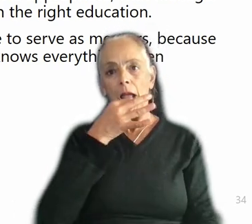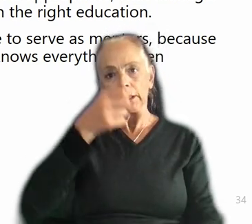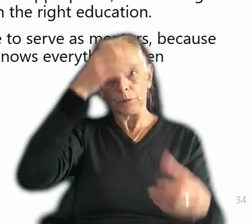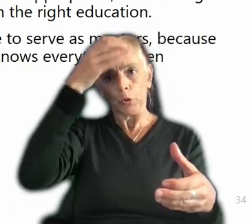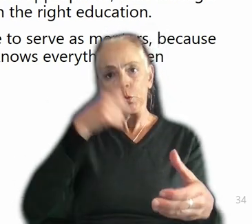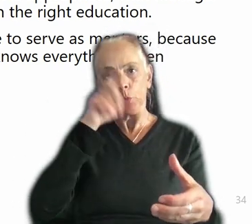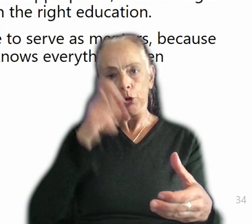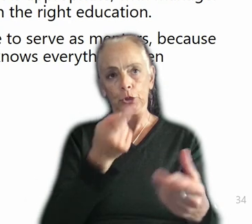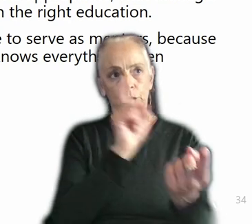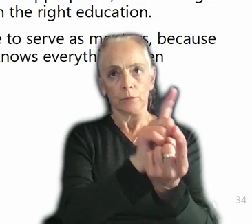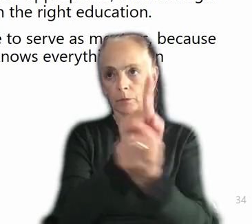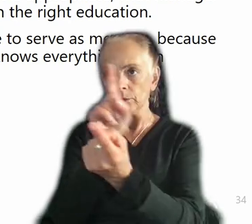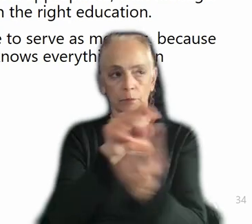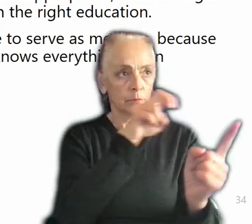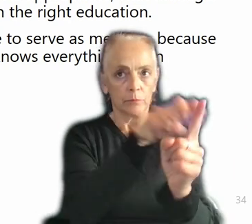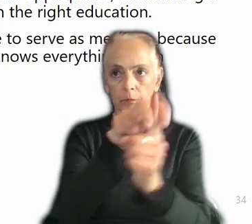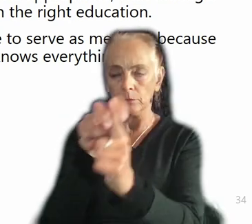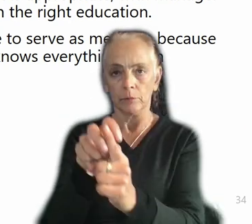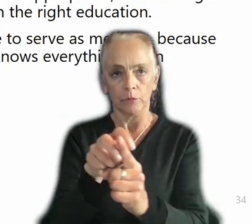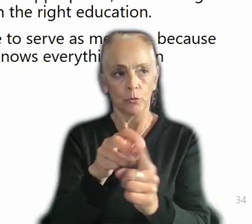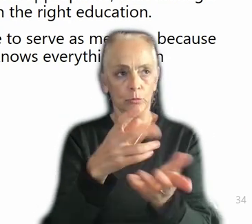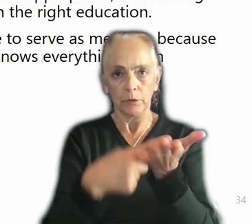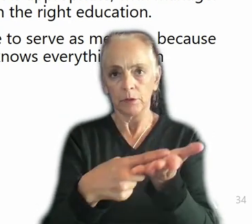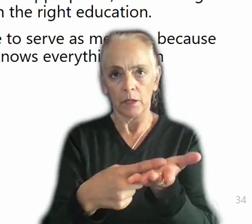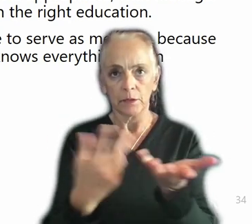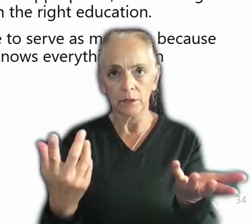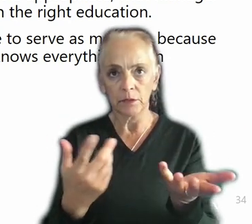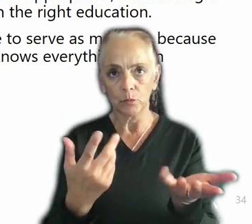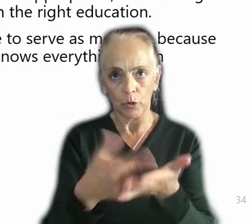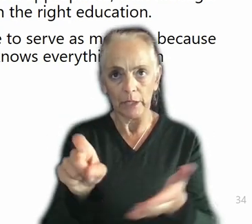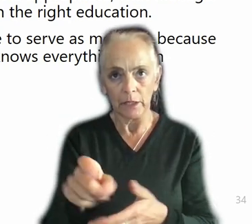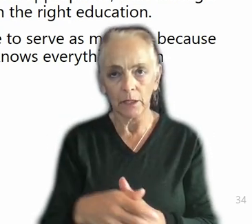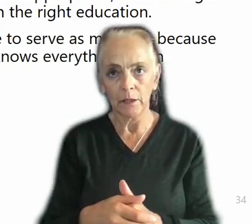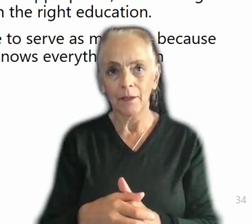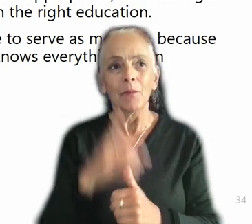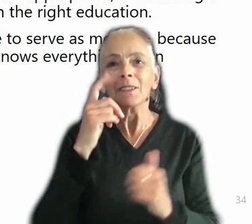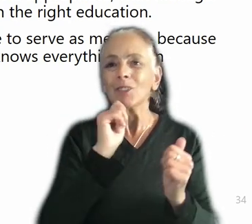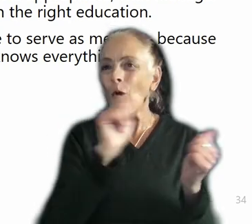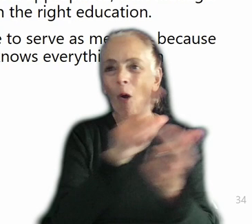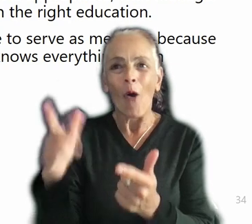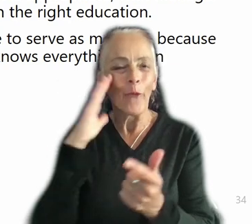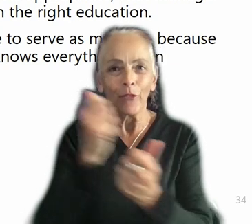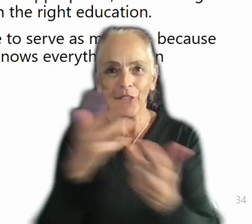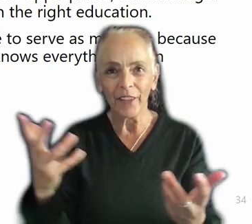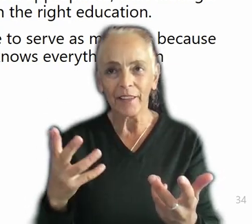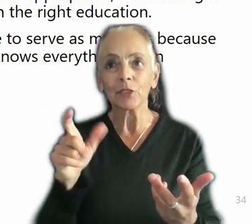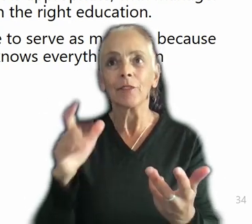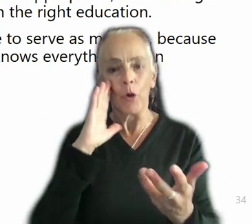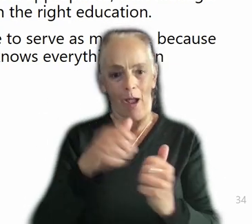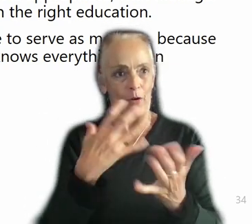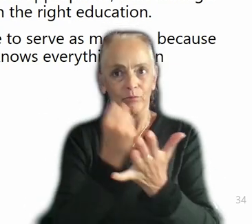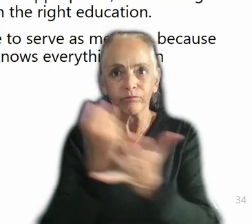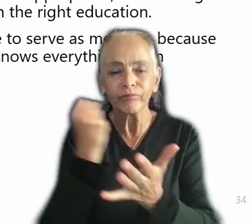because not everybody knows everything, right? And you got to be able to leverage that as an organization. And you got to be able to